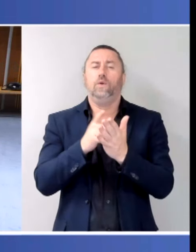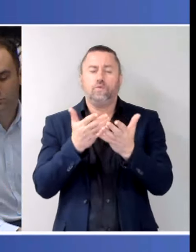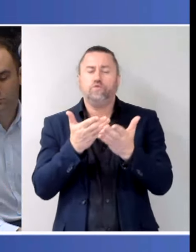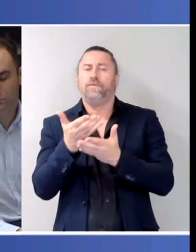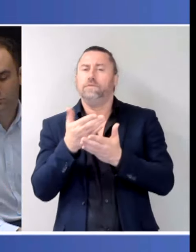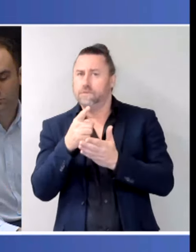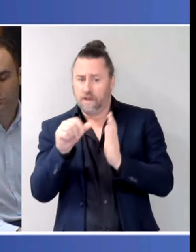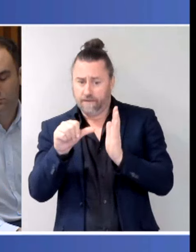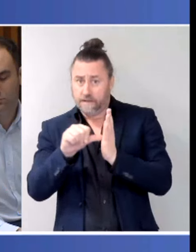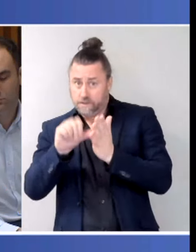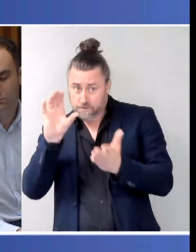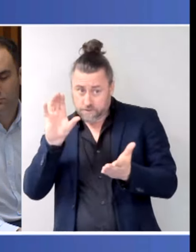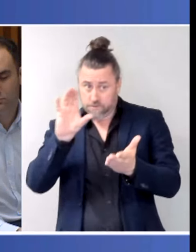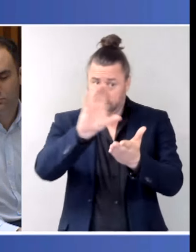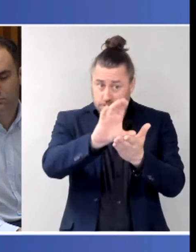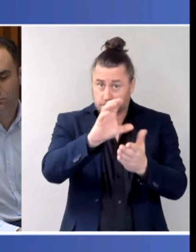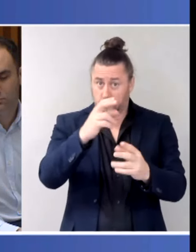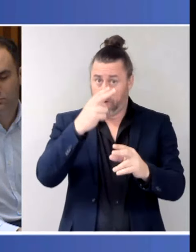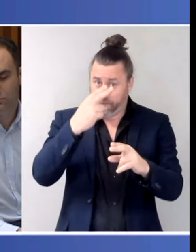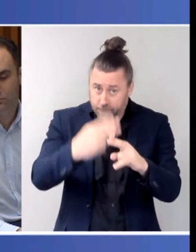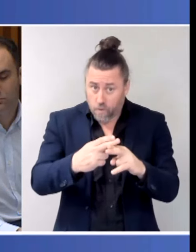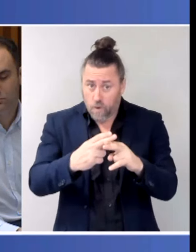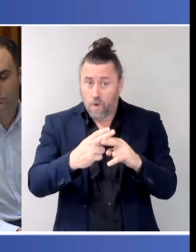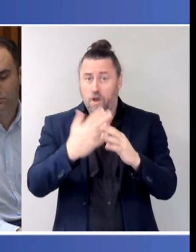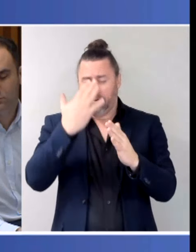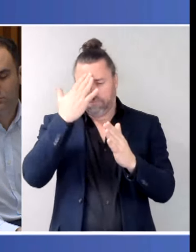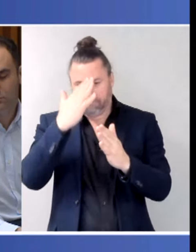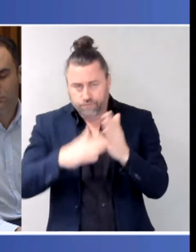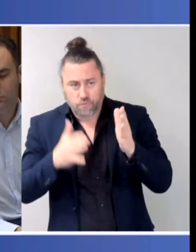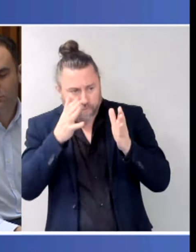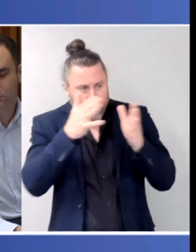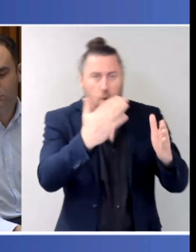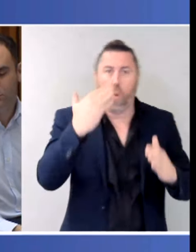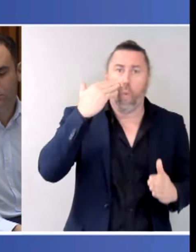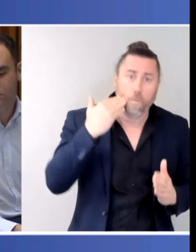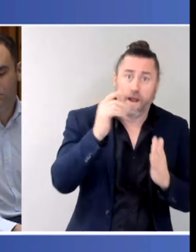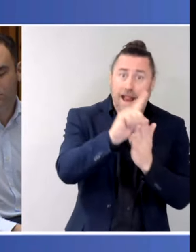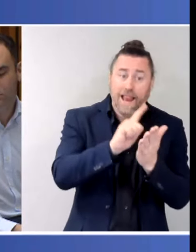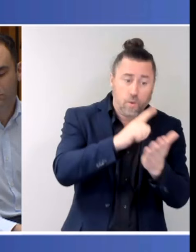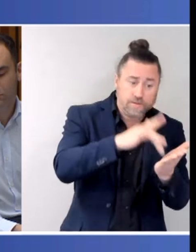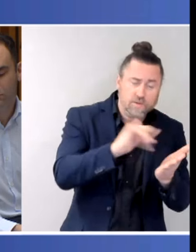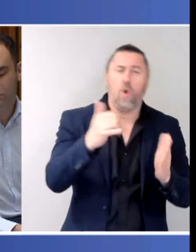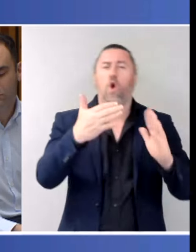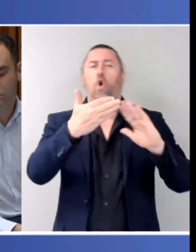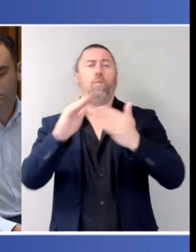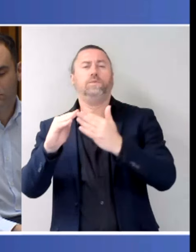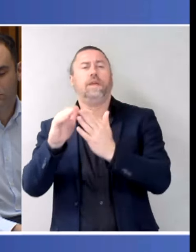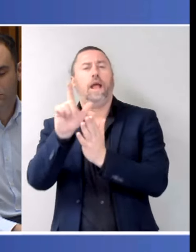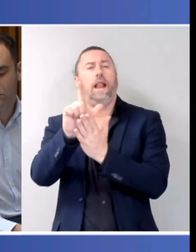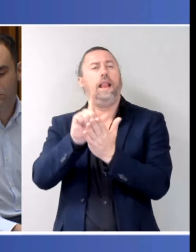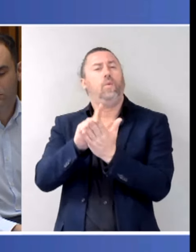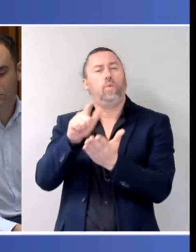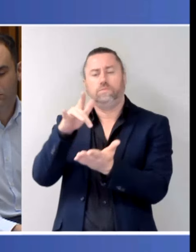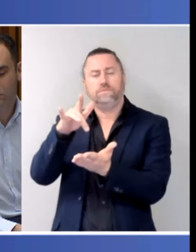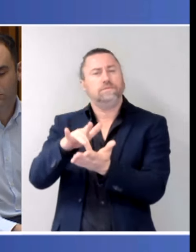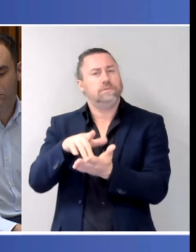to be specifically for specialist women's legal services or will it be given to community legal services more broadly? And does that